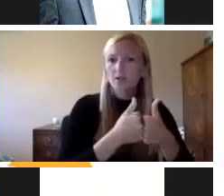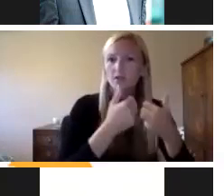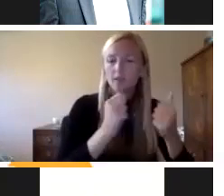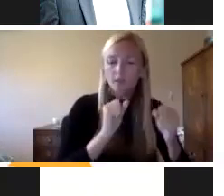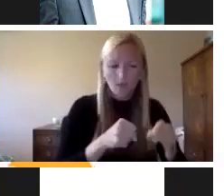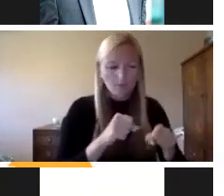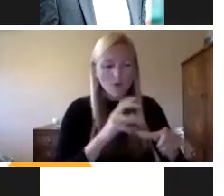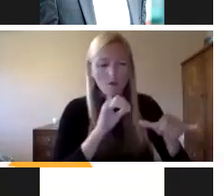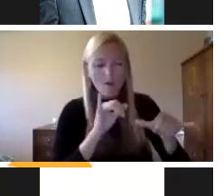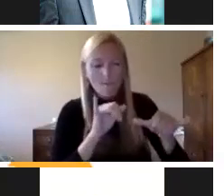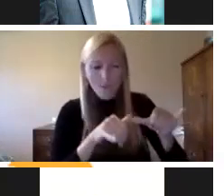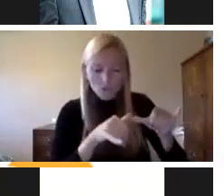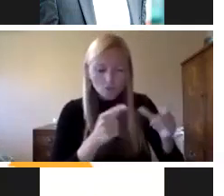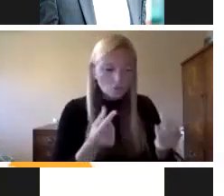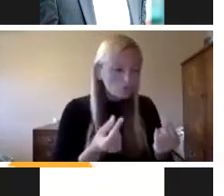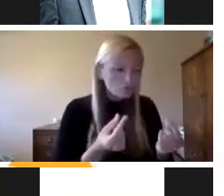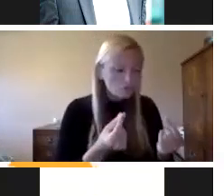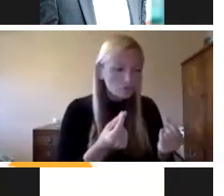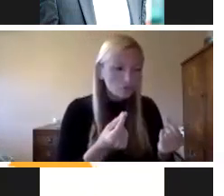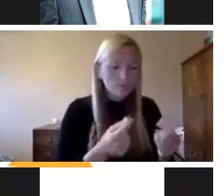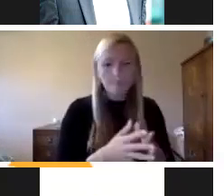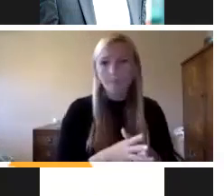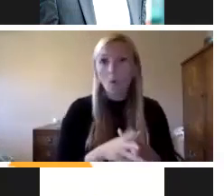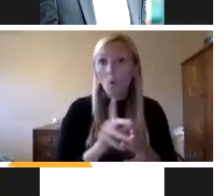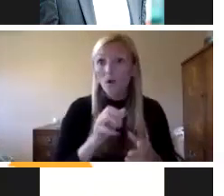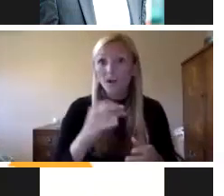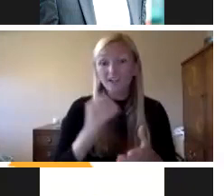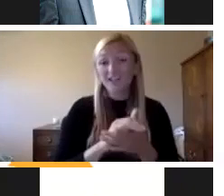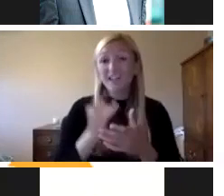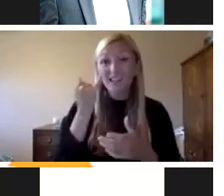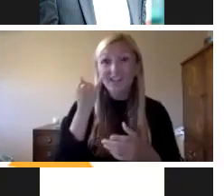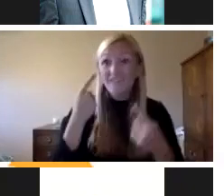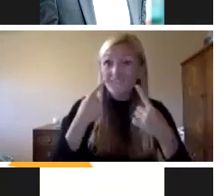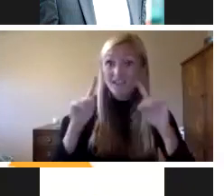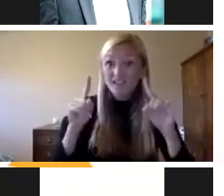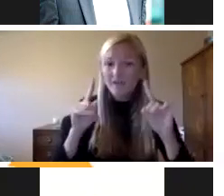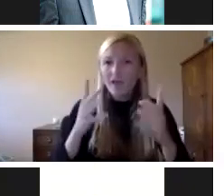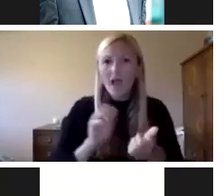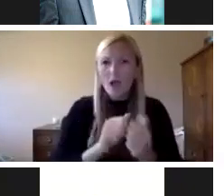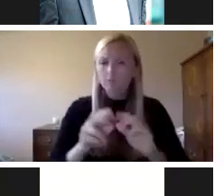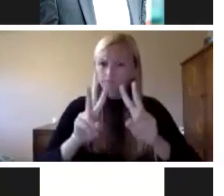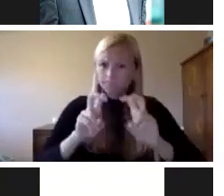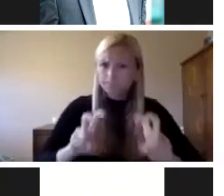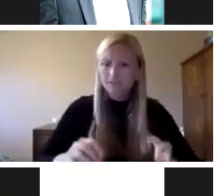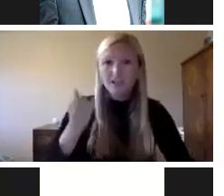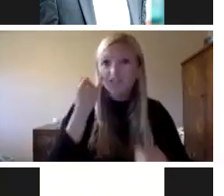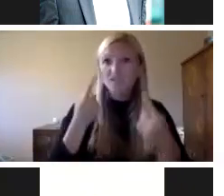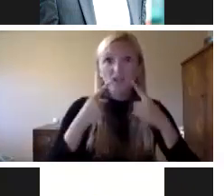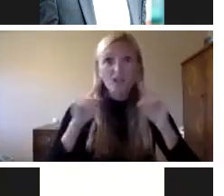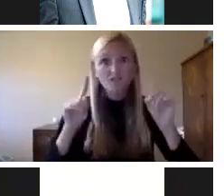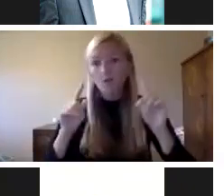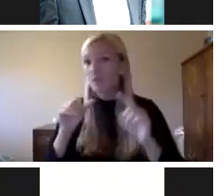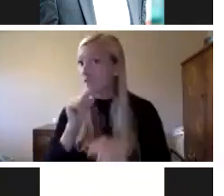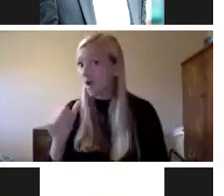what we're putting in the future can be or is effective, pardon me, and ways to analyze whether or not they're effective. We use